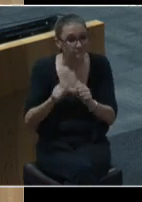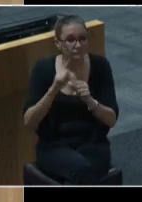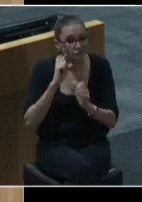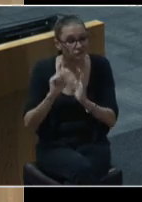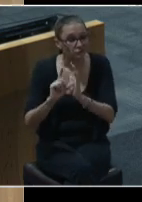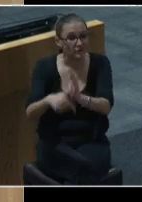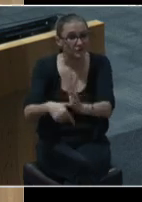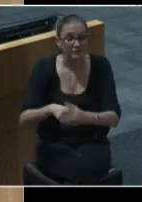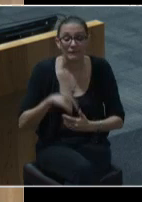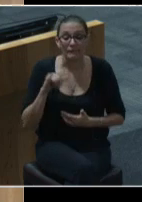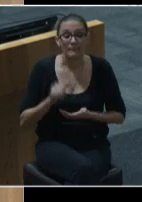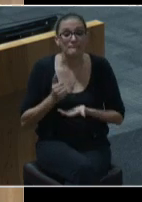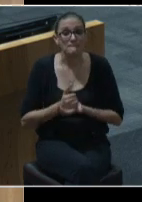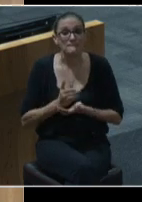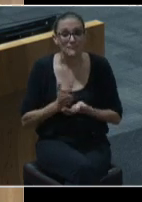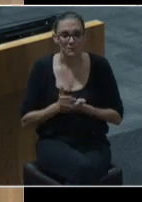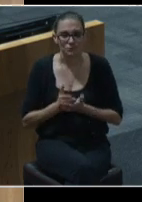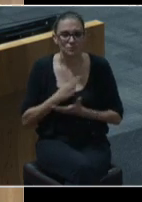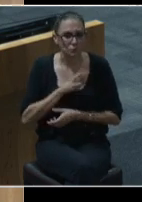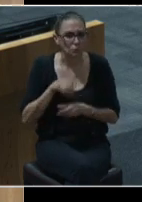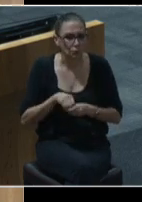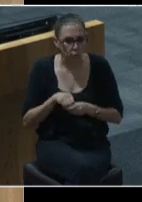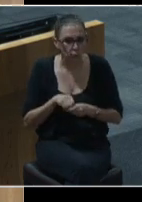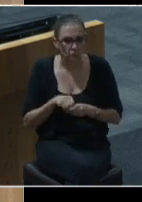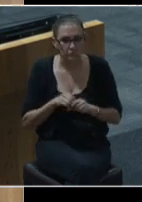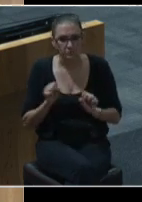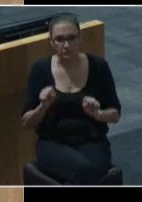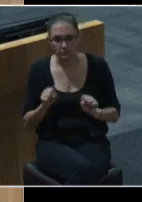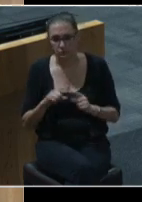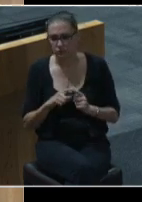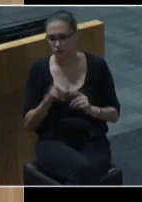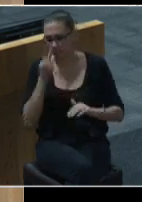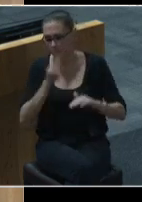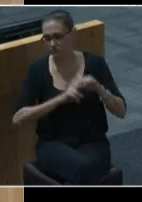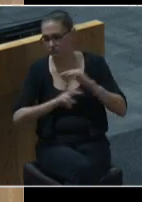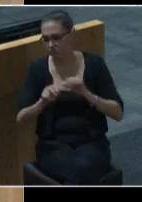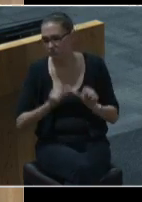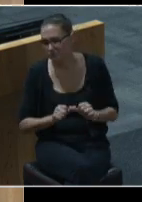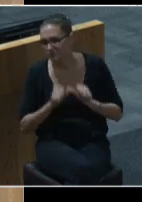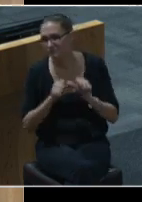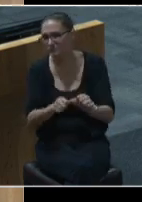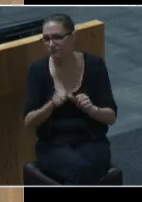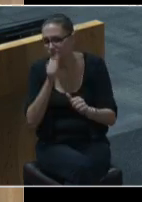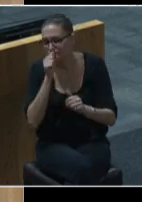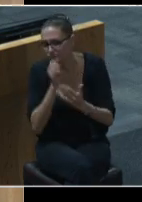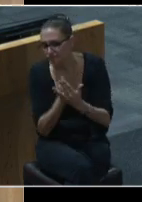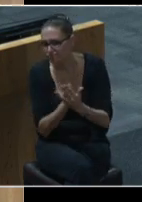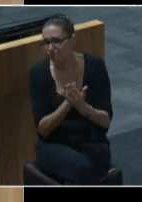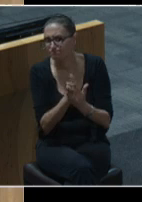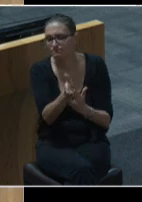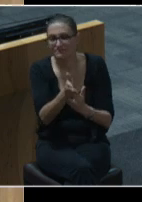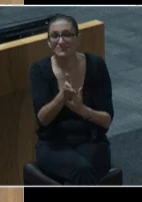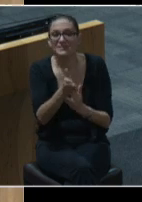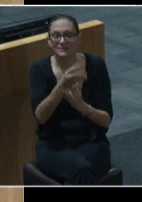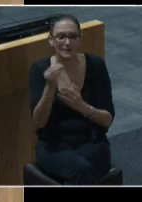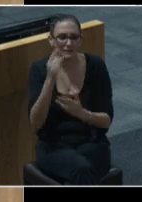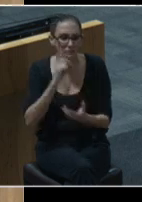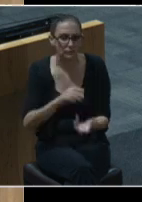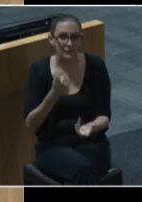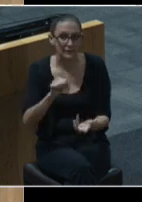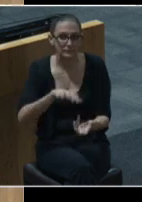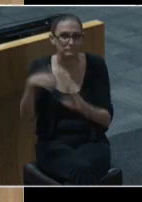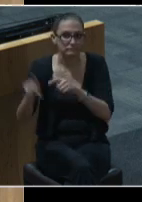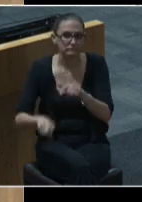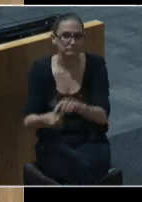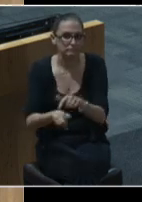This budget includes measures to improve the city's long-term resiliency to these conditions and to crises in the future.